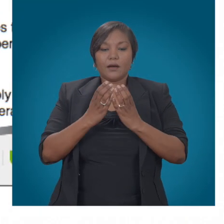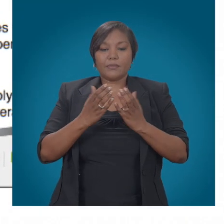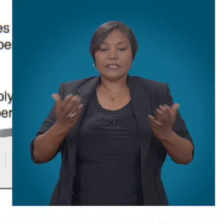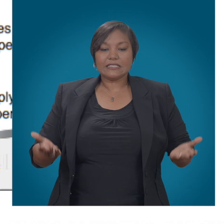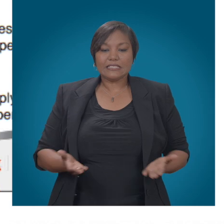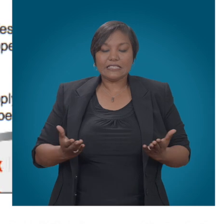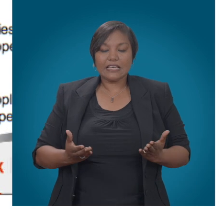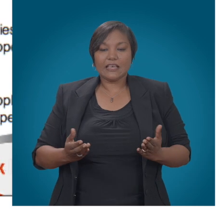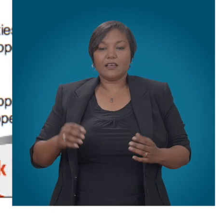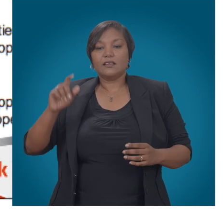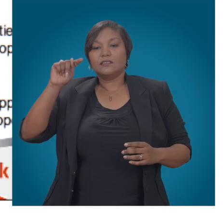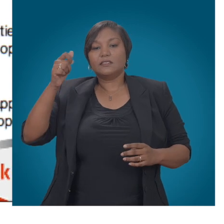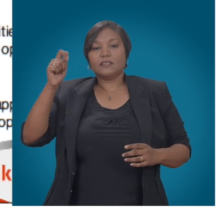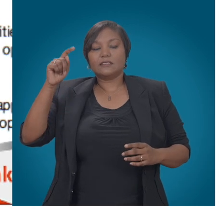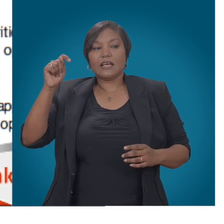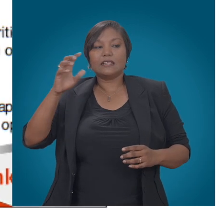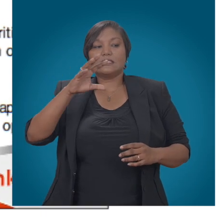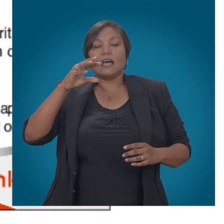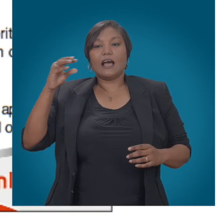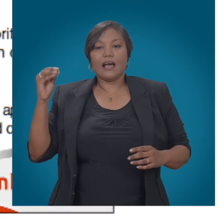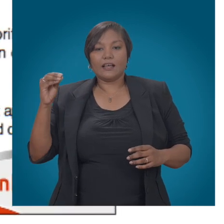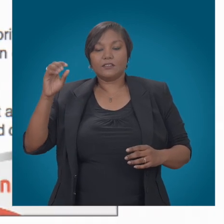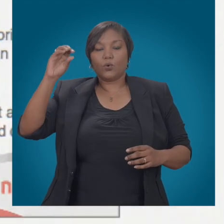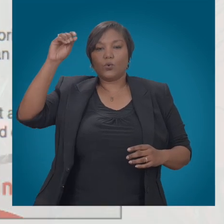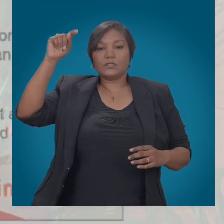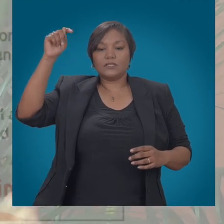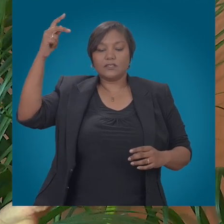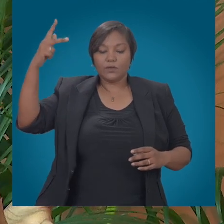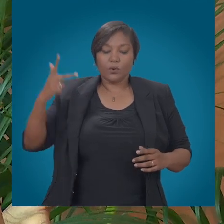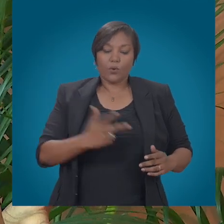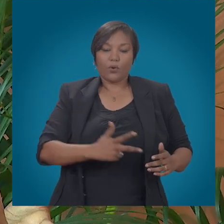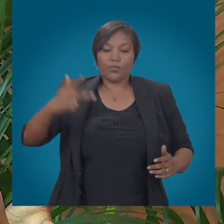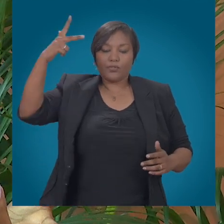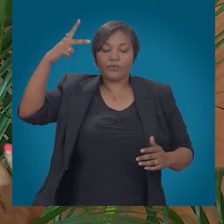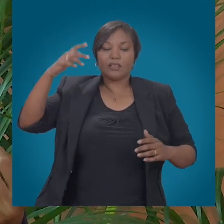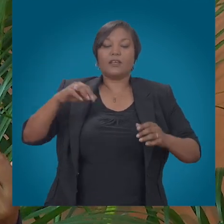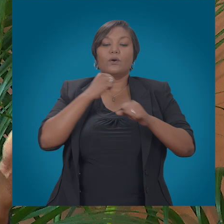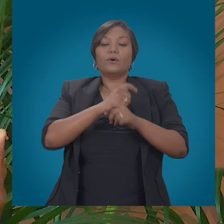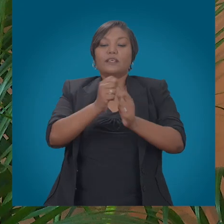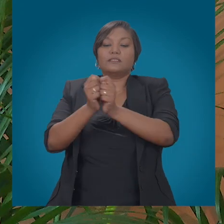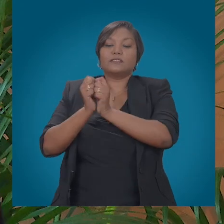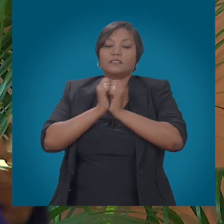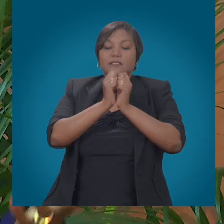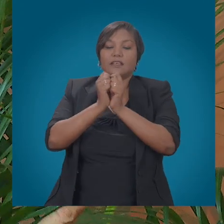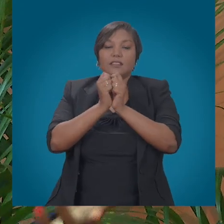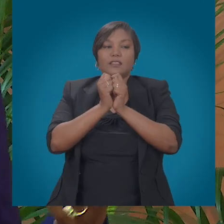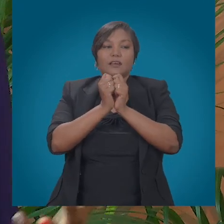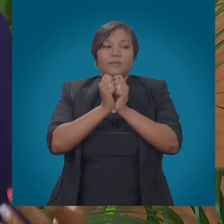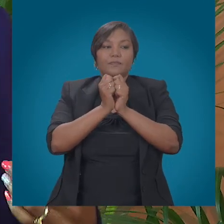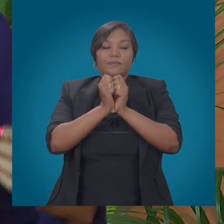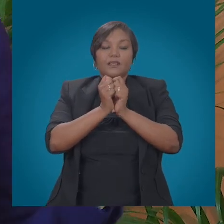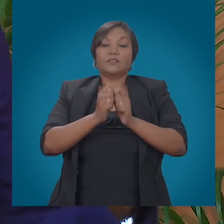regime of authorized service providers must ensure that there is non-discrimination and to a significant